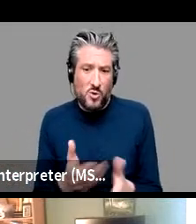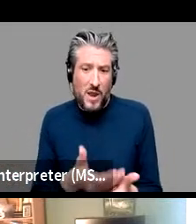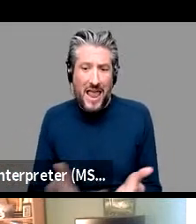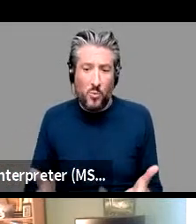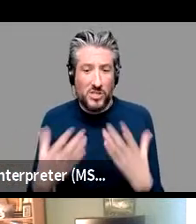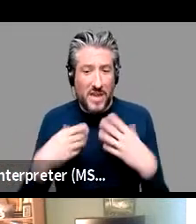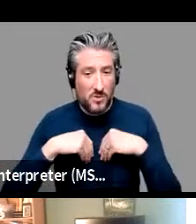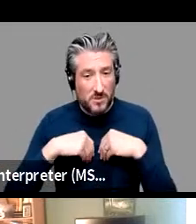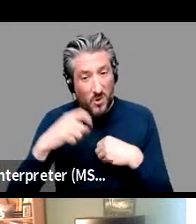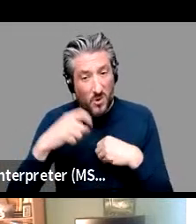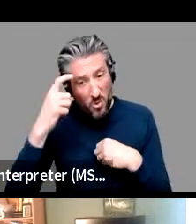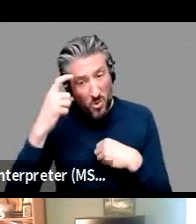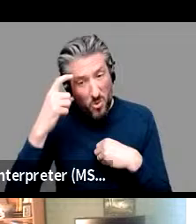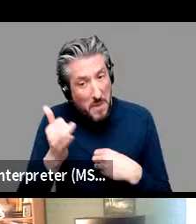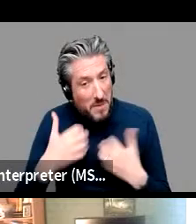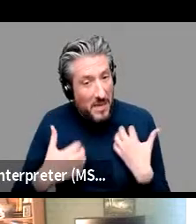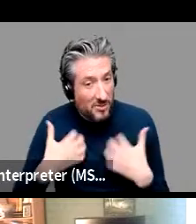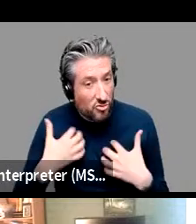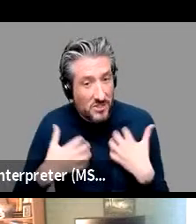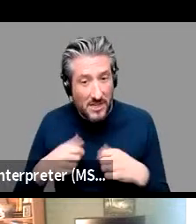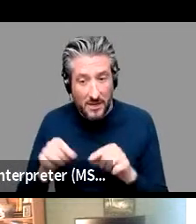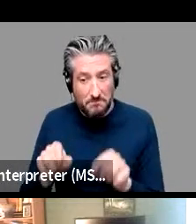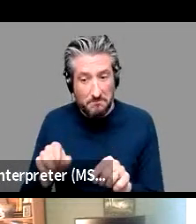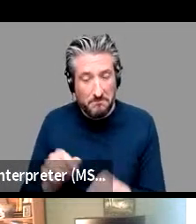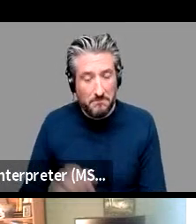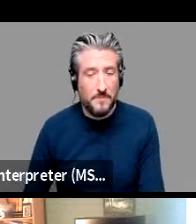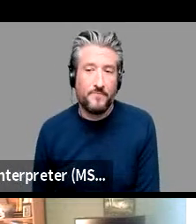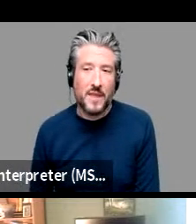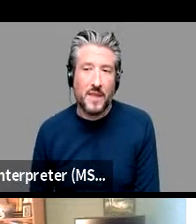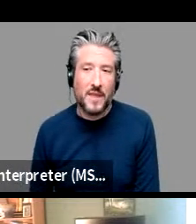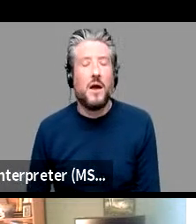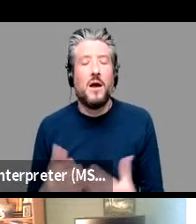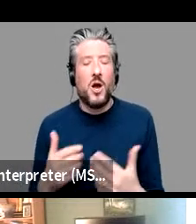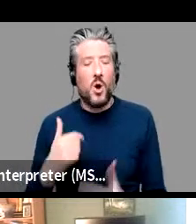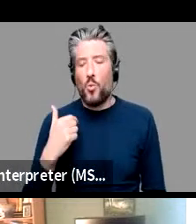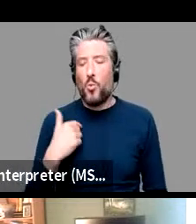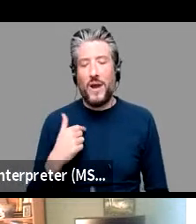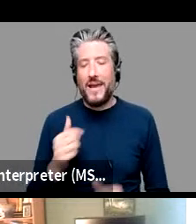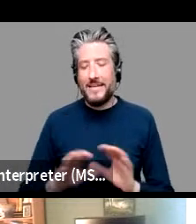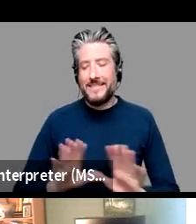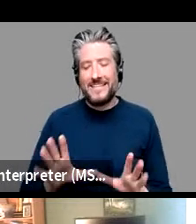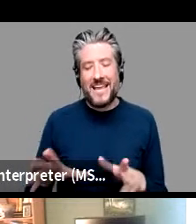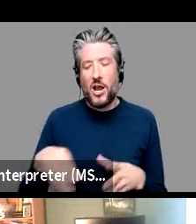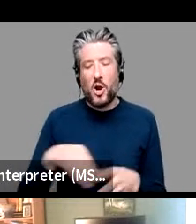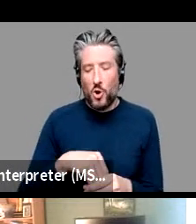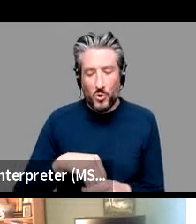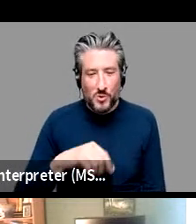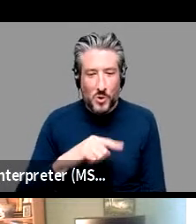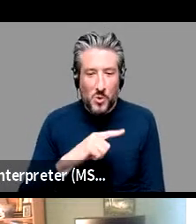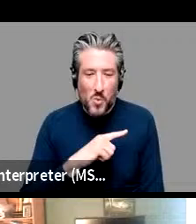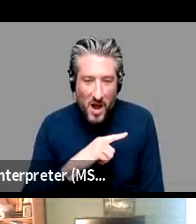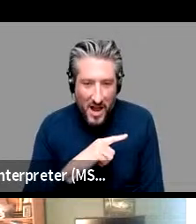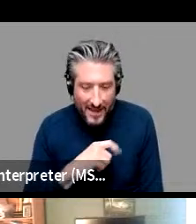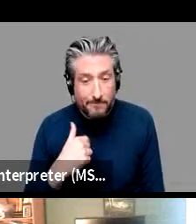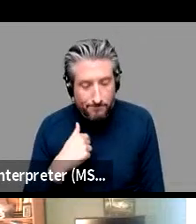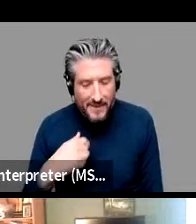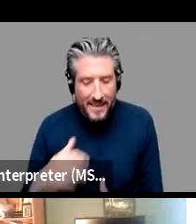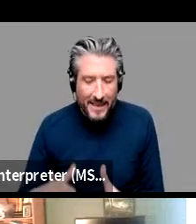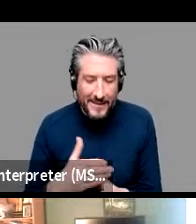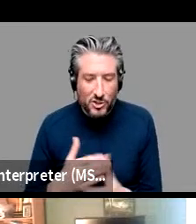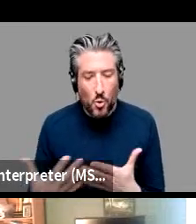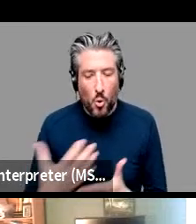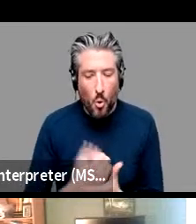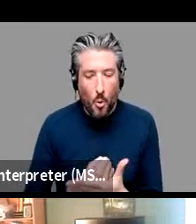look at i mean the reason why we didn't include these properties here is because the initial corpus study showed that they